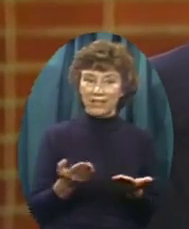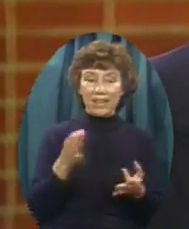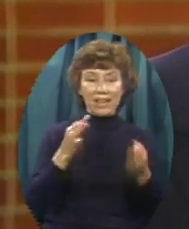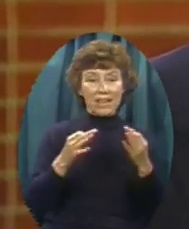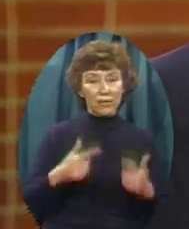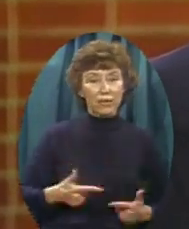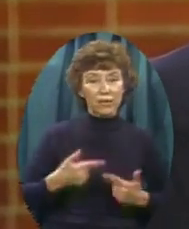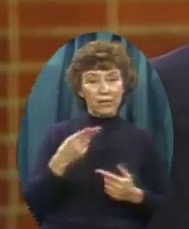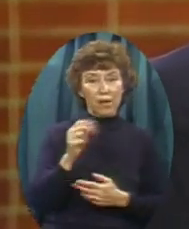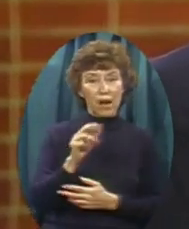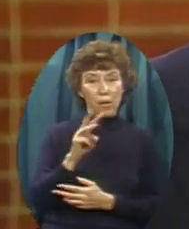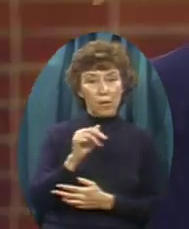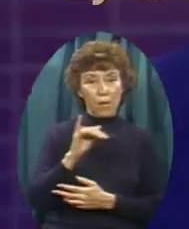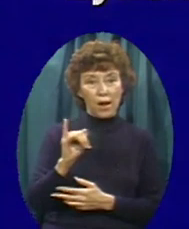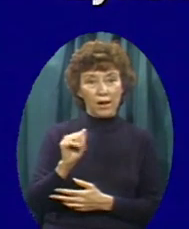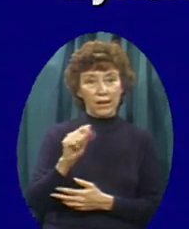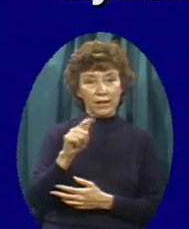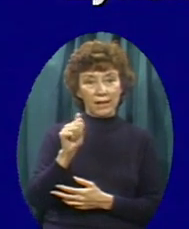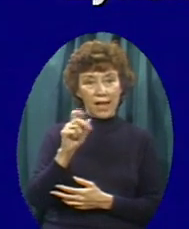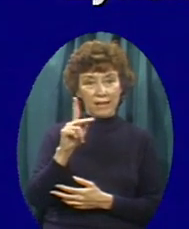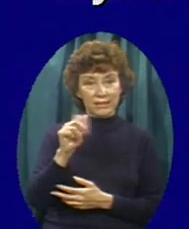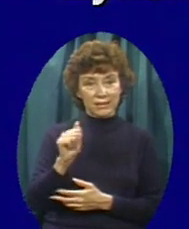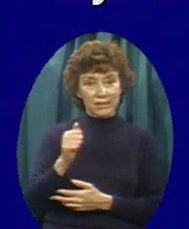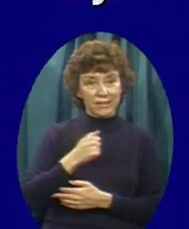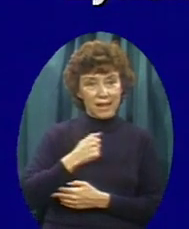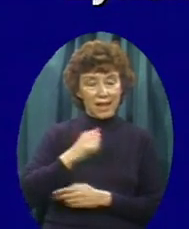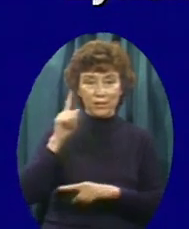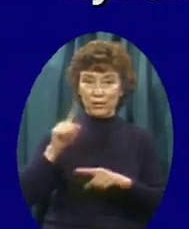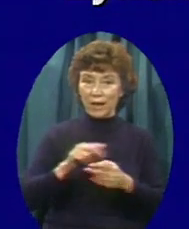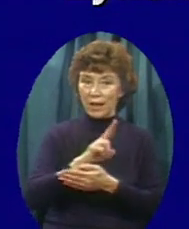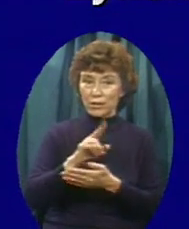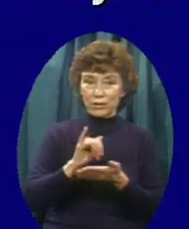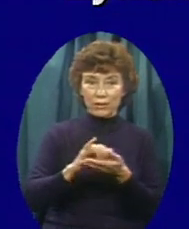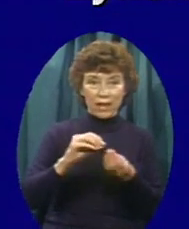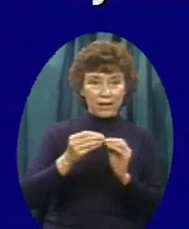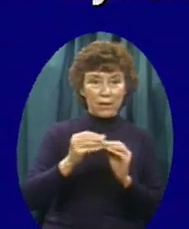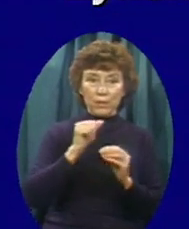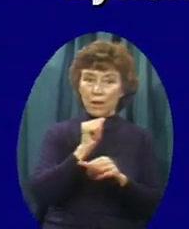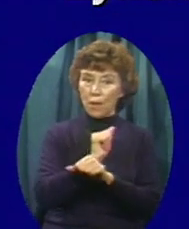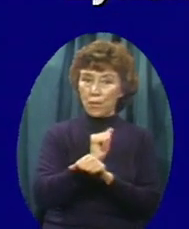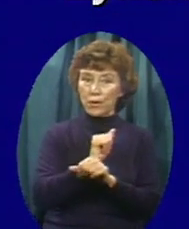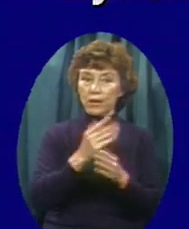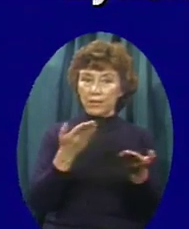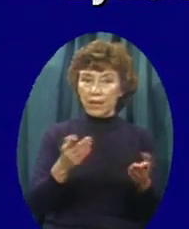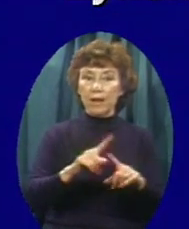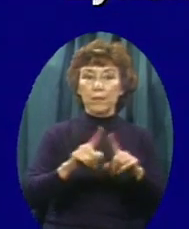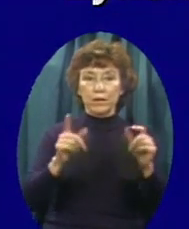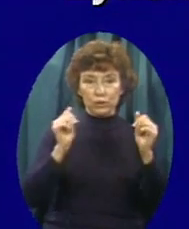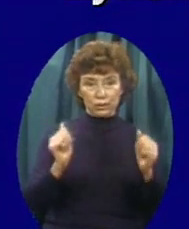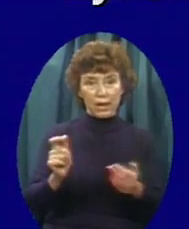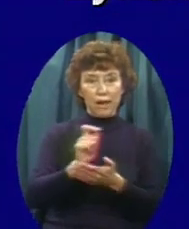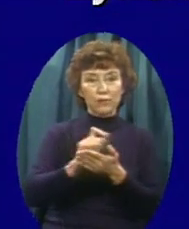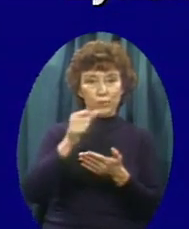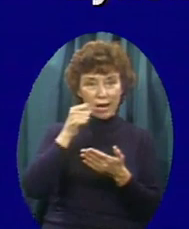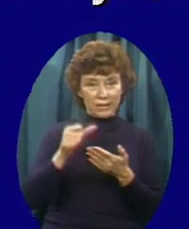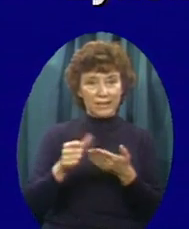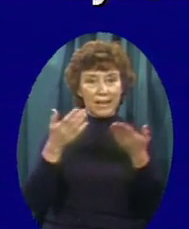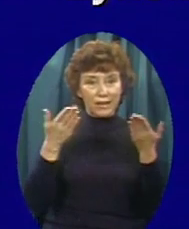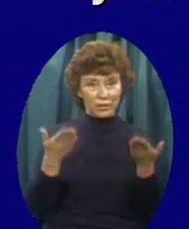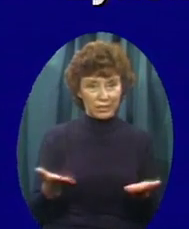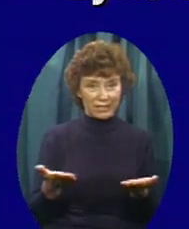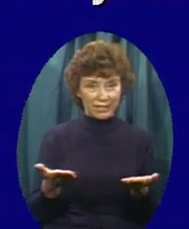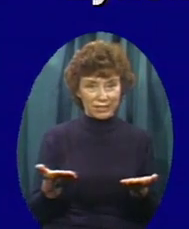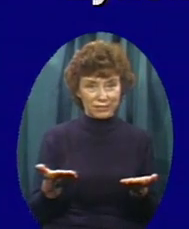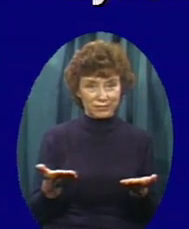Alaska, Canada That number won't work Write me Jerry Falwell Lynchburg, Virginia Or in Canada Box 505 Richmond Hill,